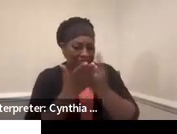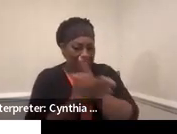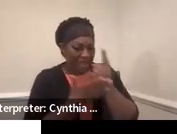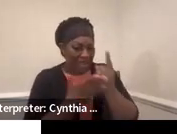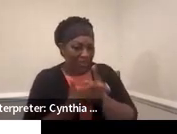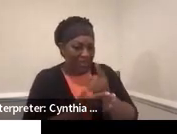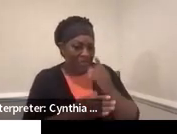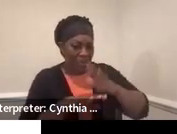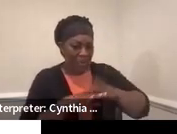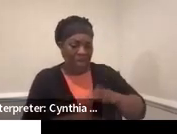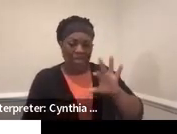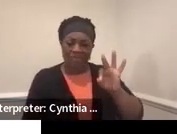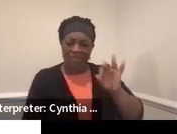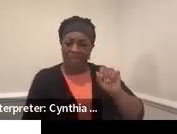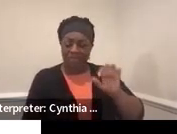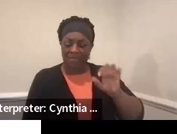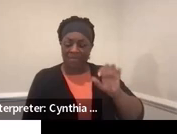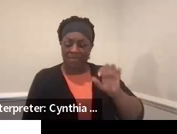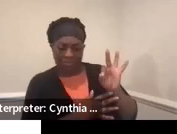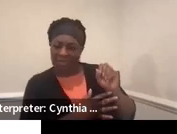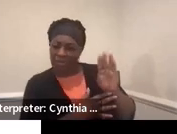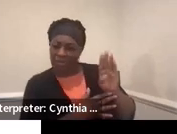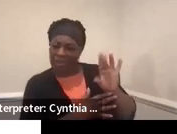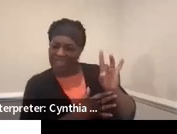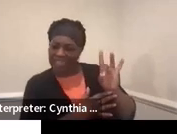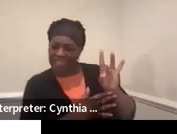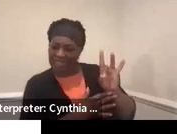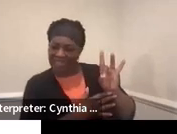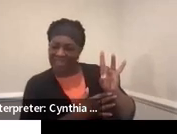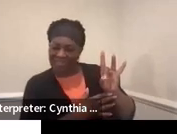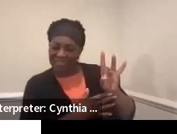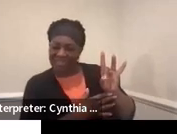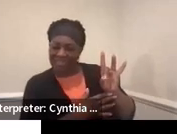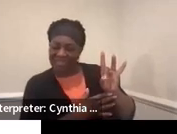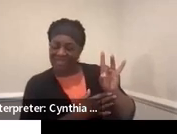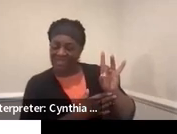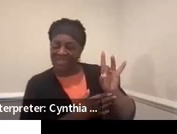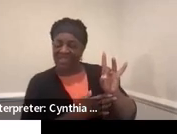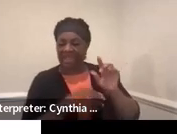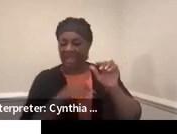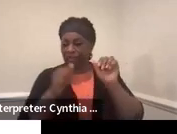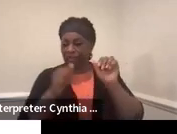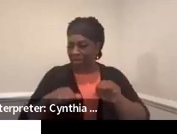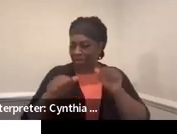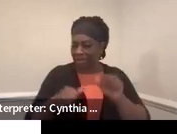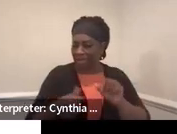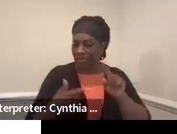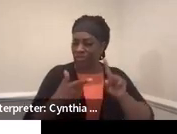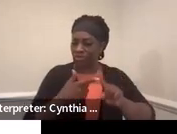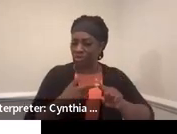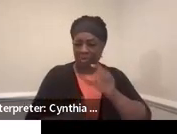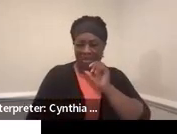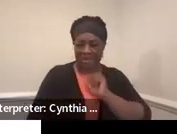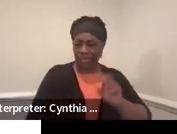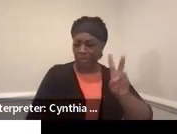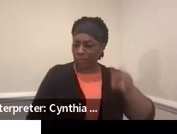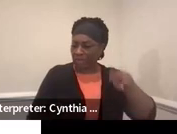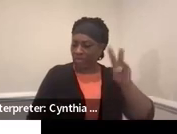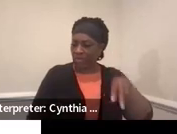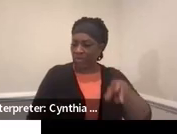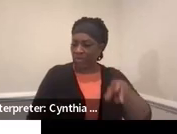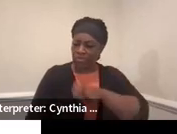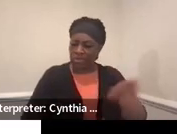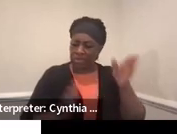the 8th of February. We're going to be talking about eligibility to age 22 and transition